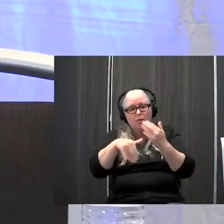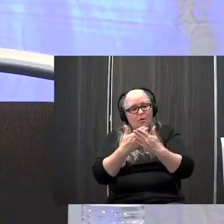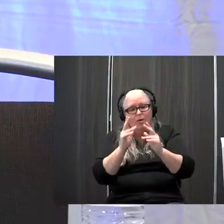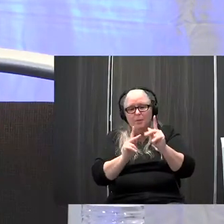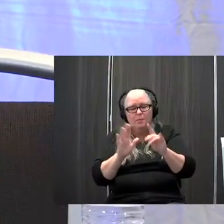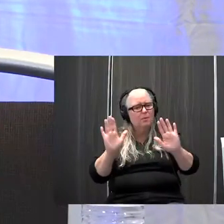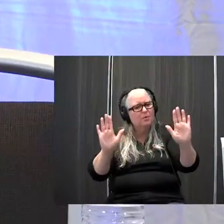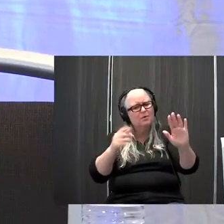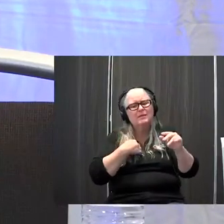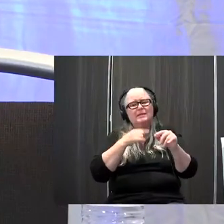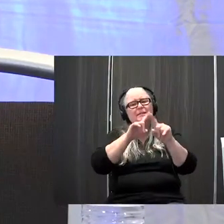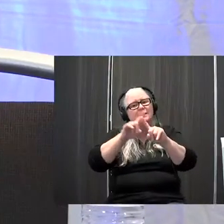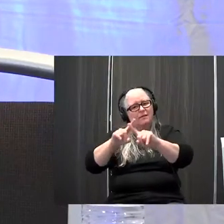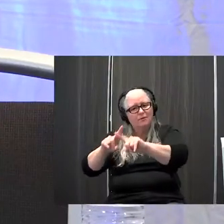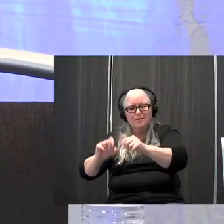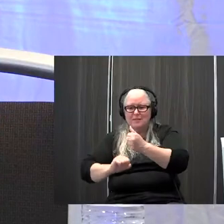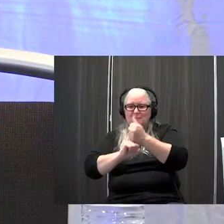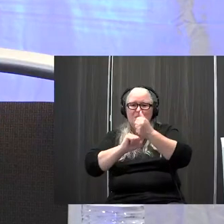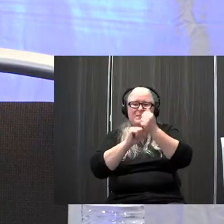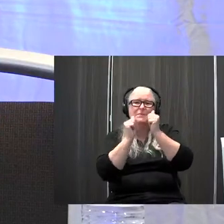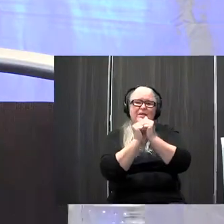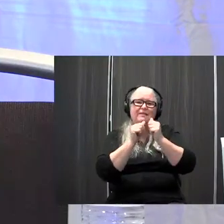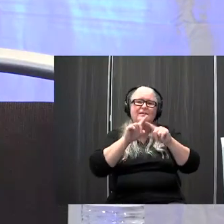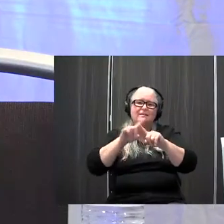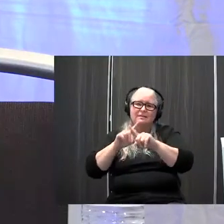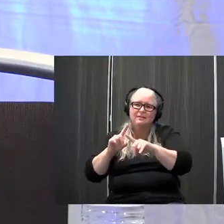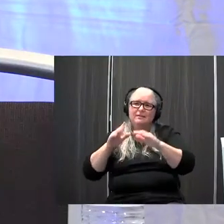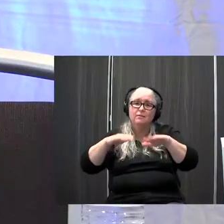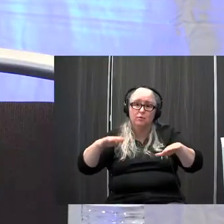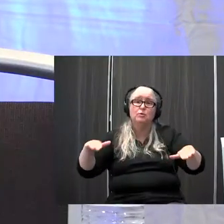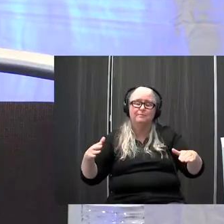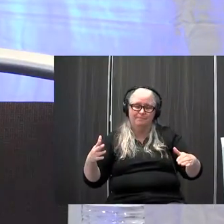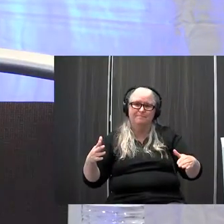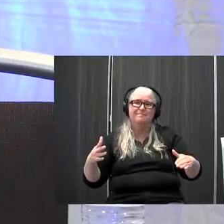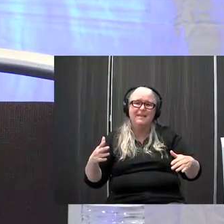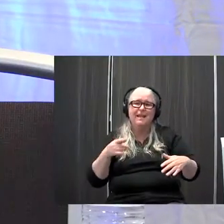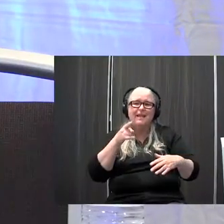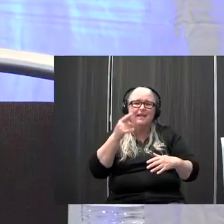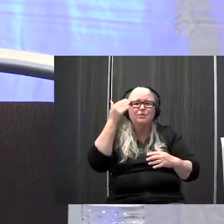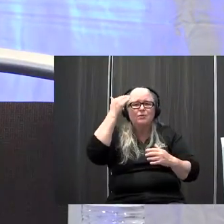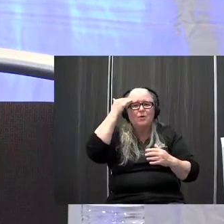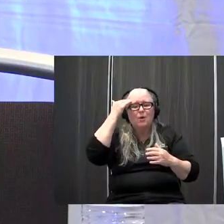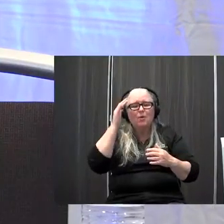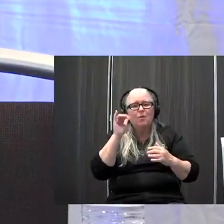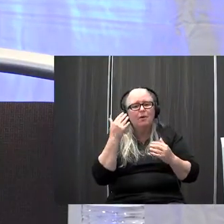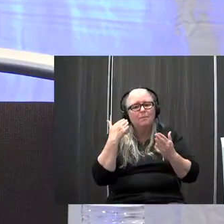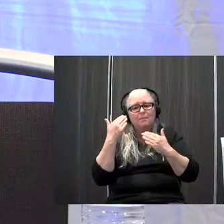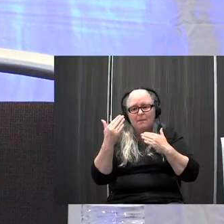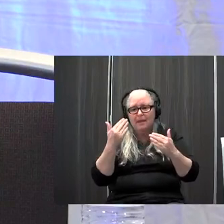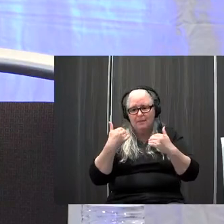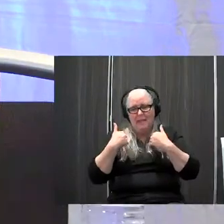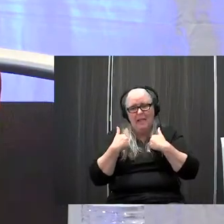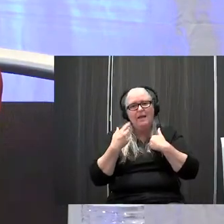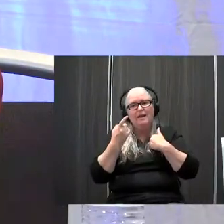different supports work for different children uh but that you know there may be implement